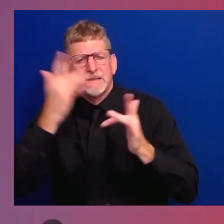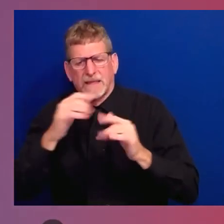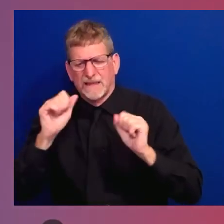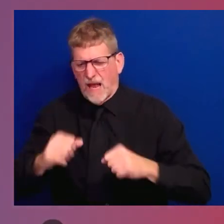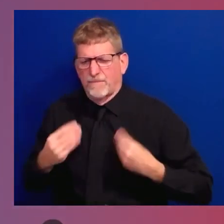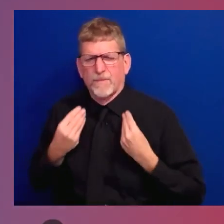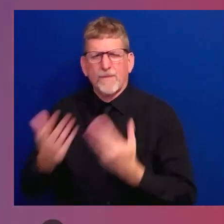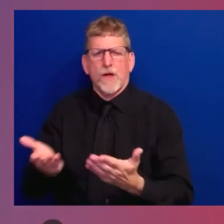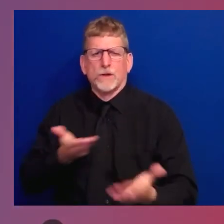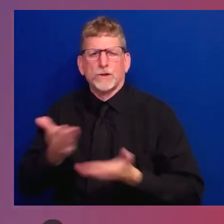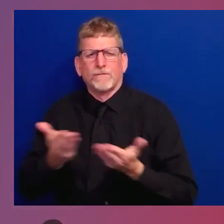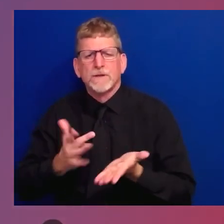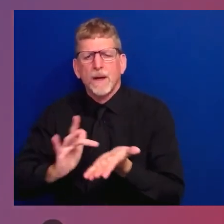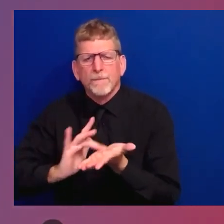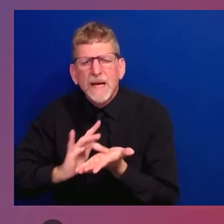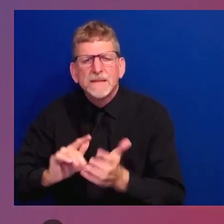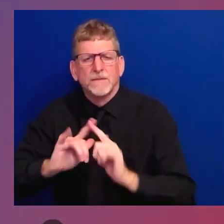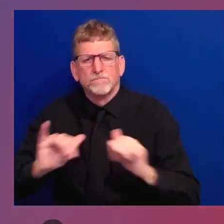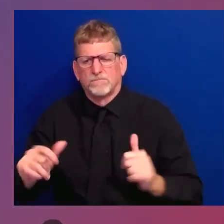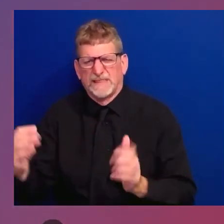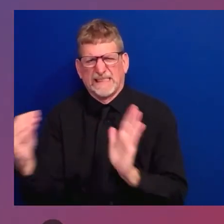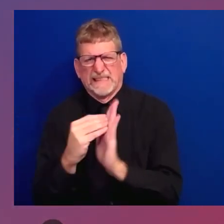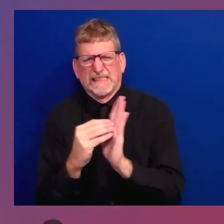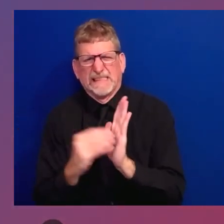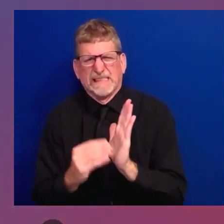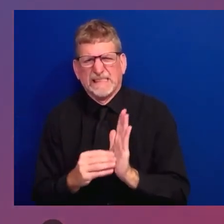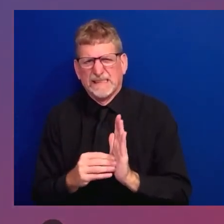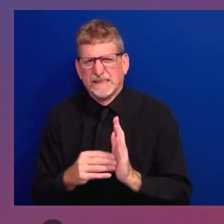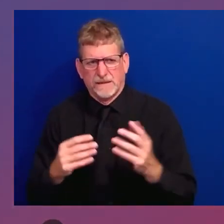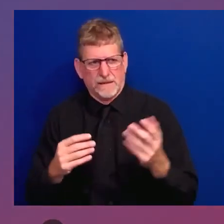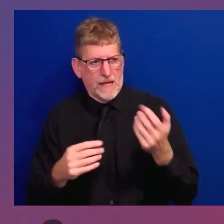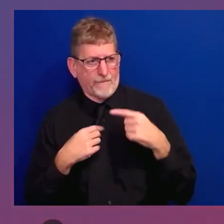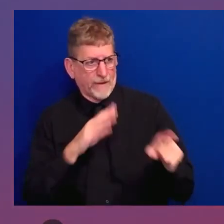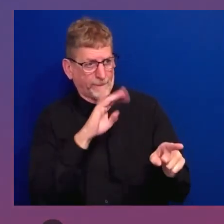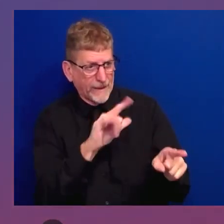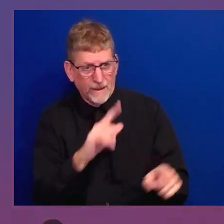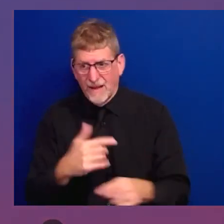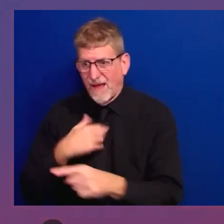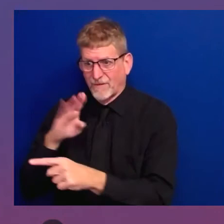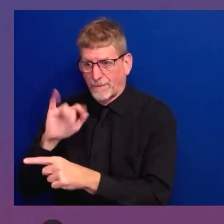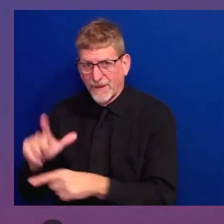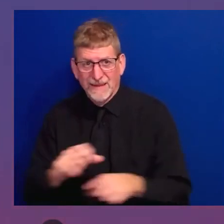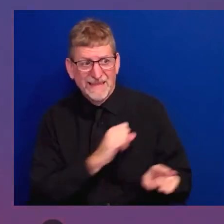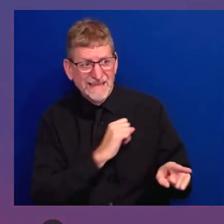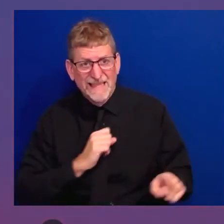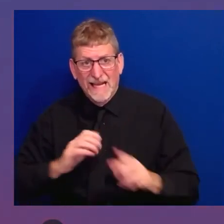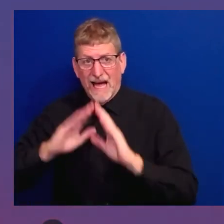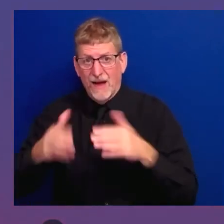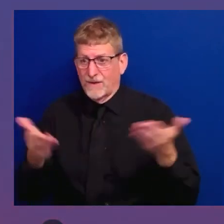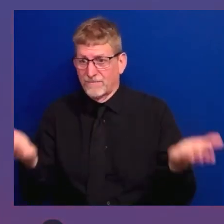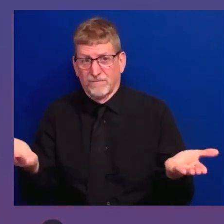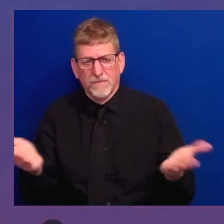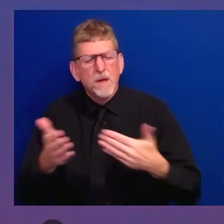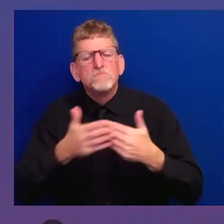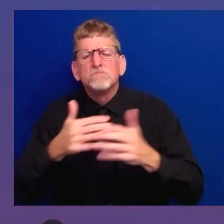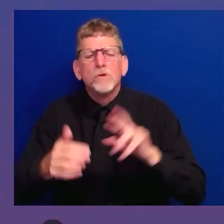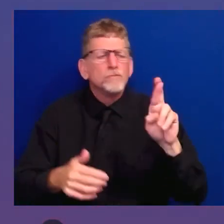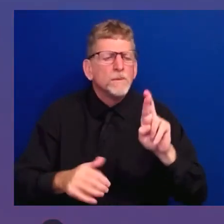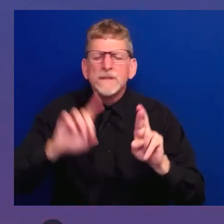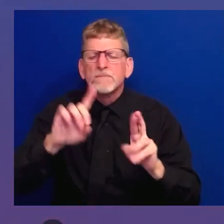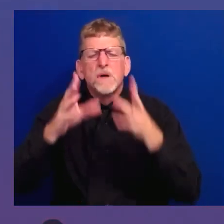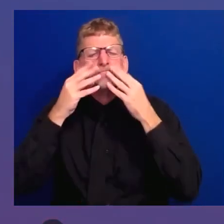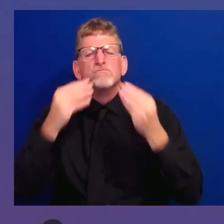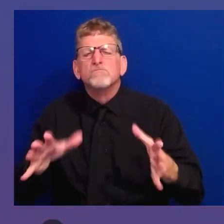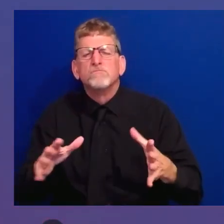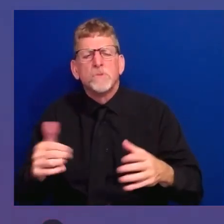bills have bipartisan support. These are the bills to unite the American people. These are the bills that will deliver necessary care for our